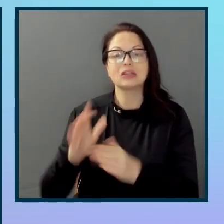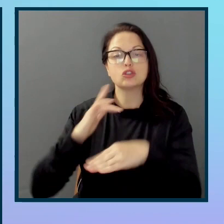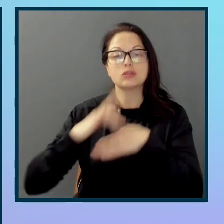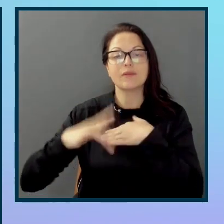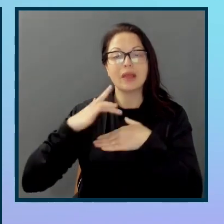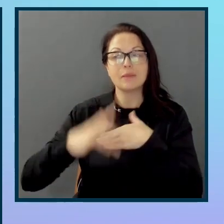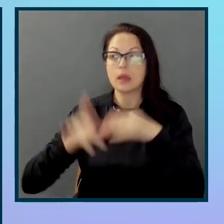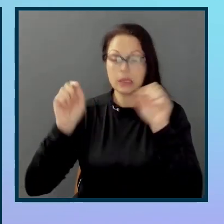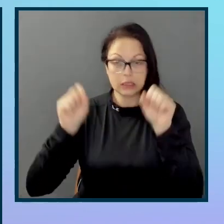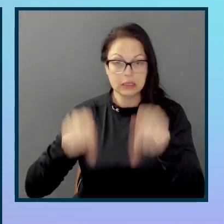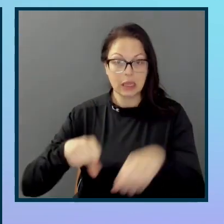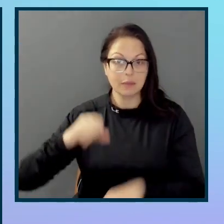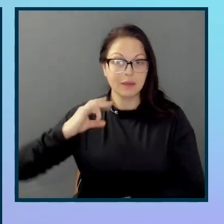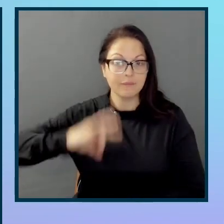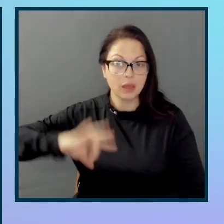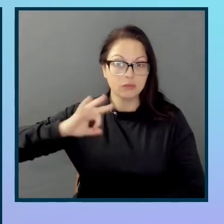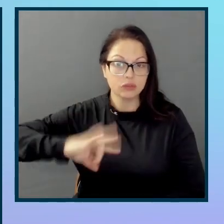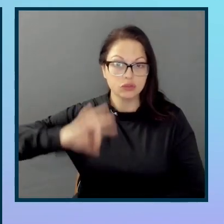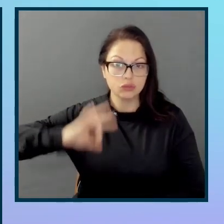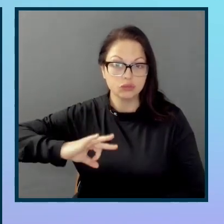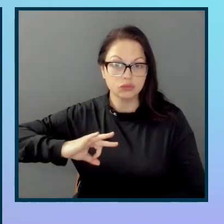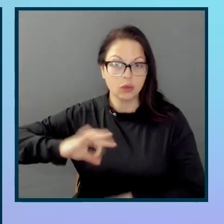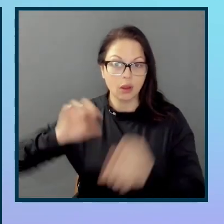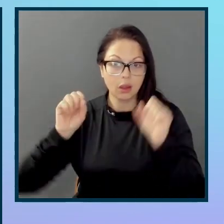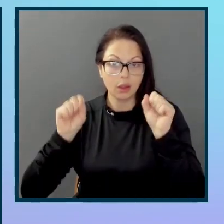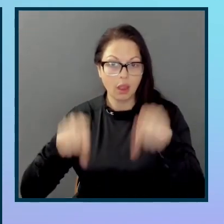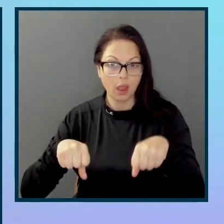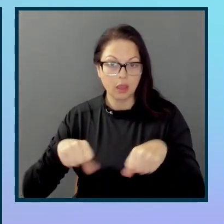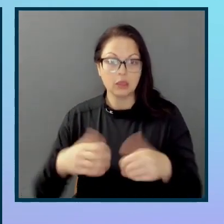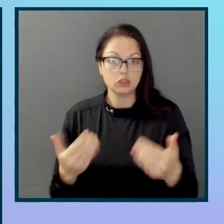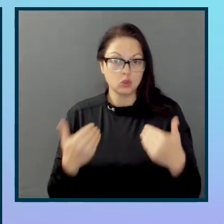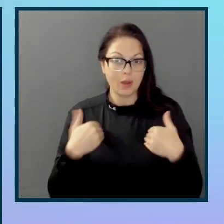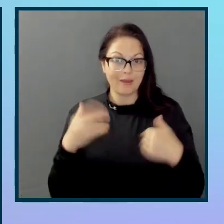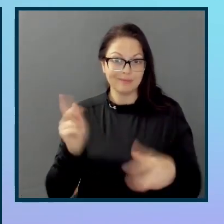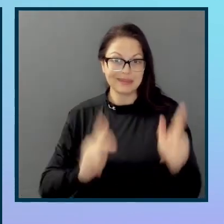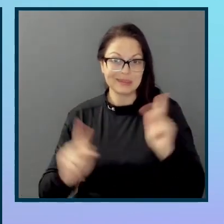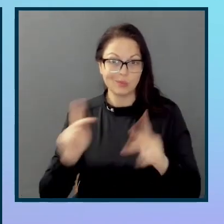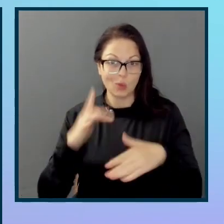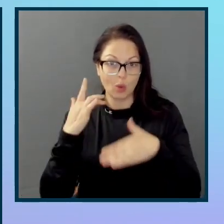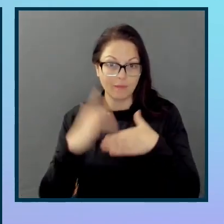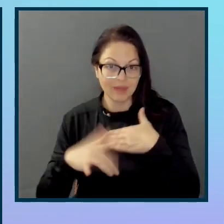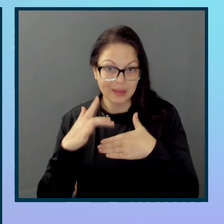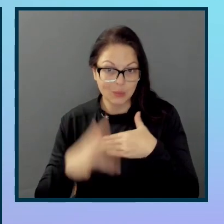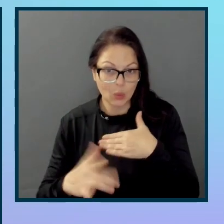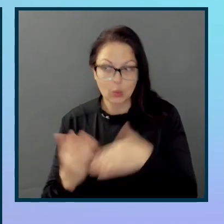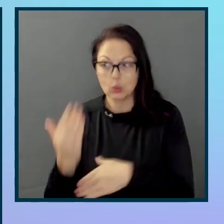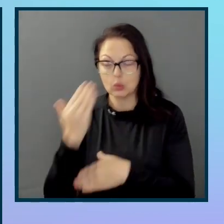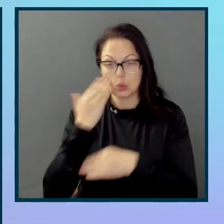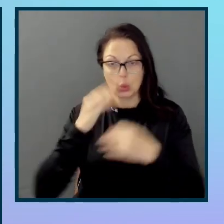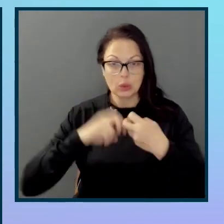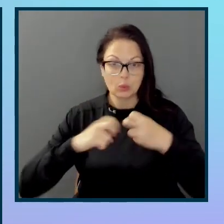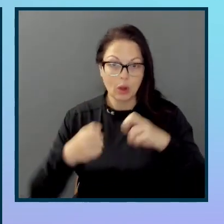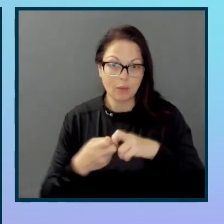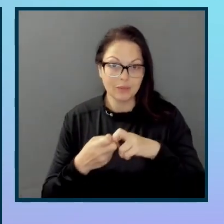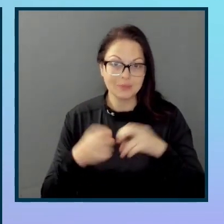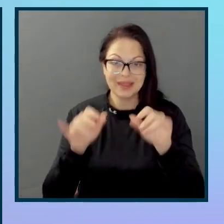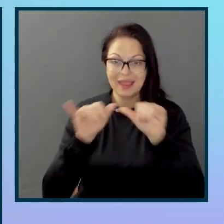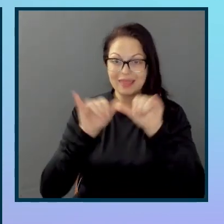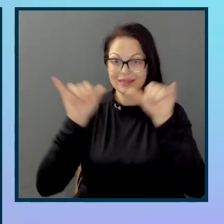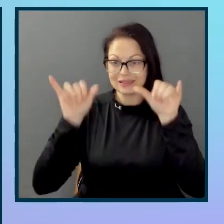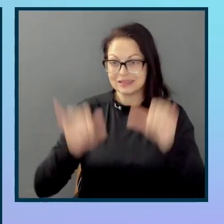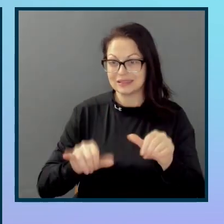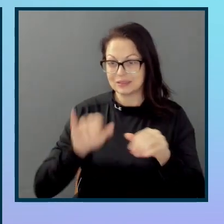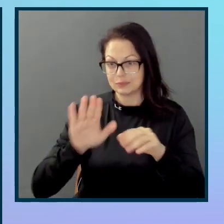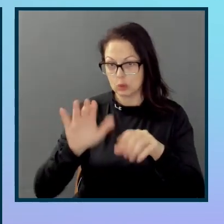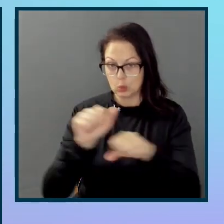beneficial to your point to have people who are available, who know the problems and the systems that you're working with so